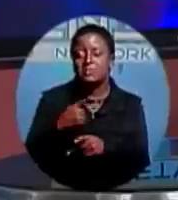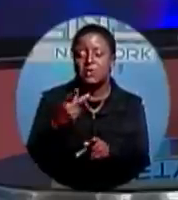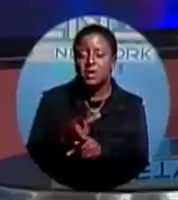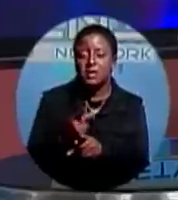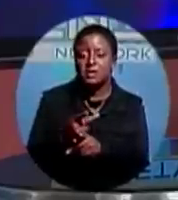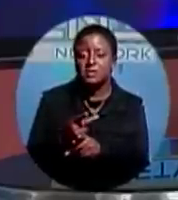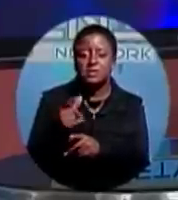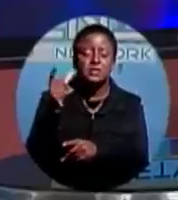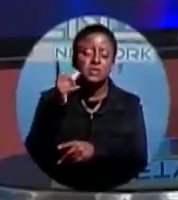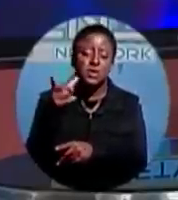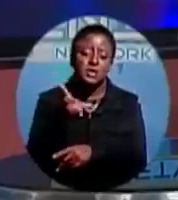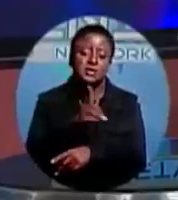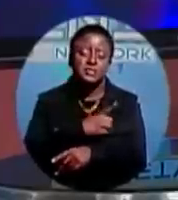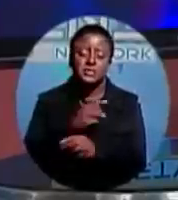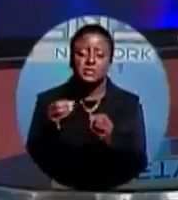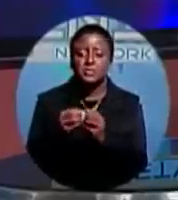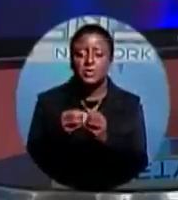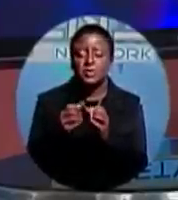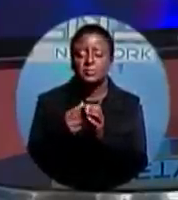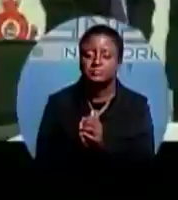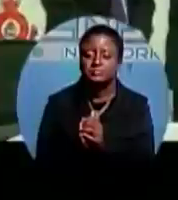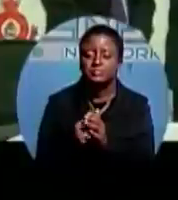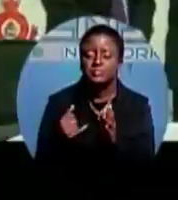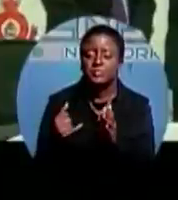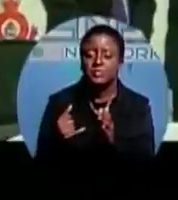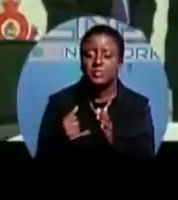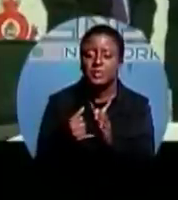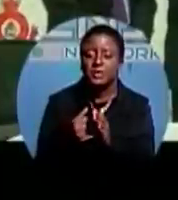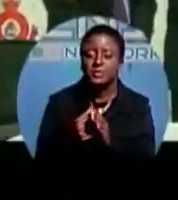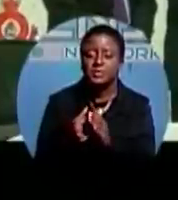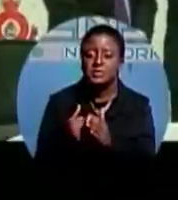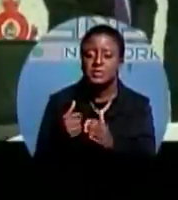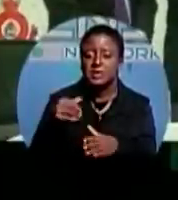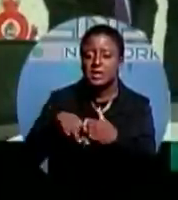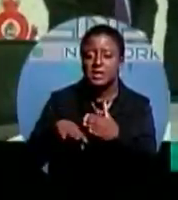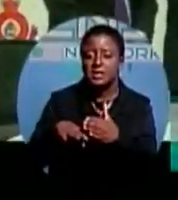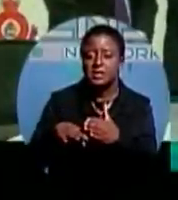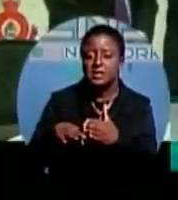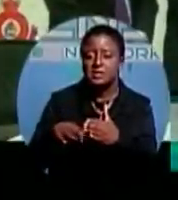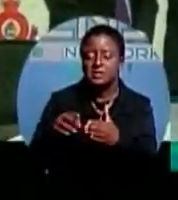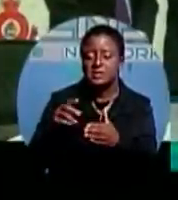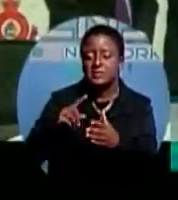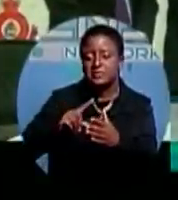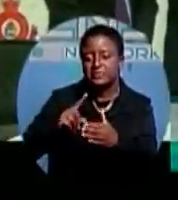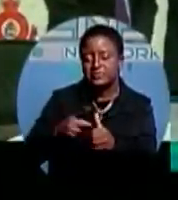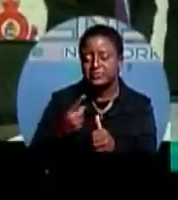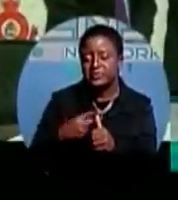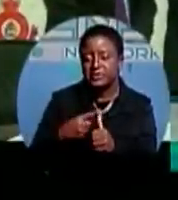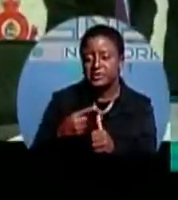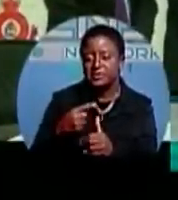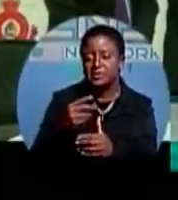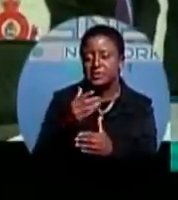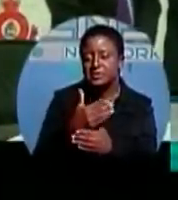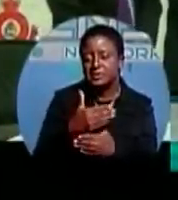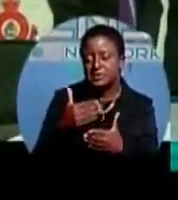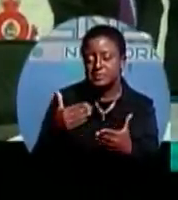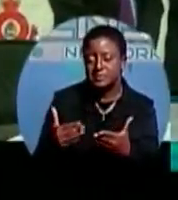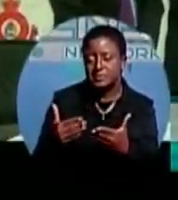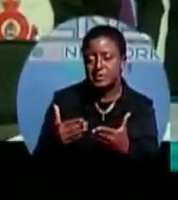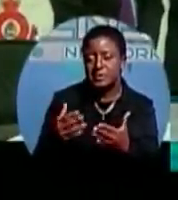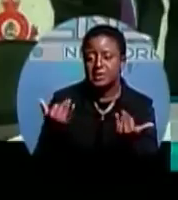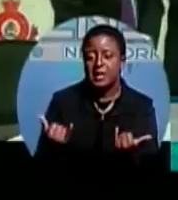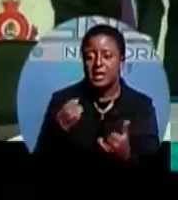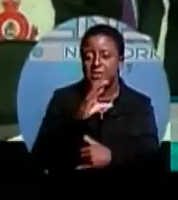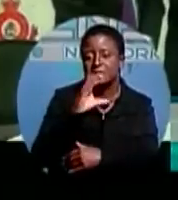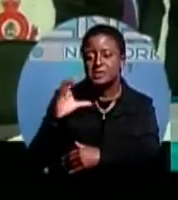LaDawn Davis has more on the historic step. It was in its infancy stage some 12 years ago, and now CCTV is finally here to